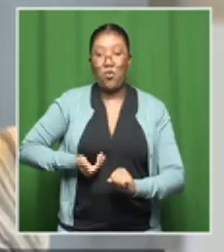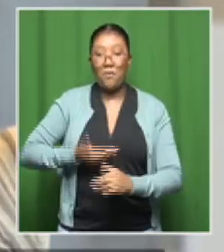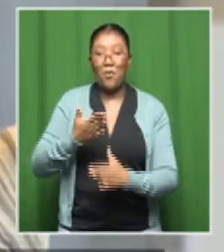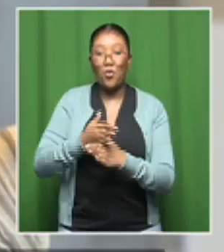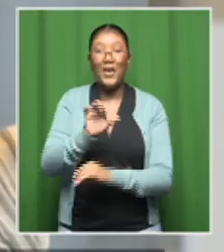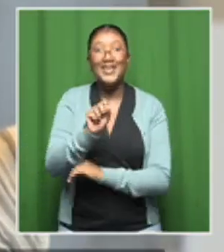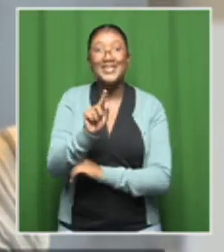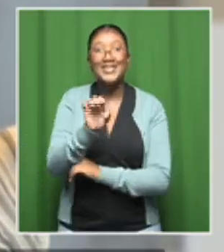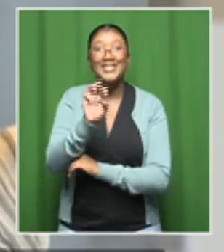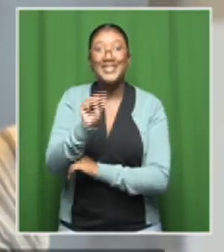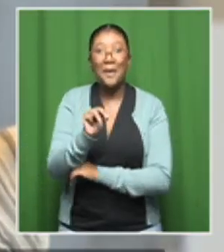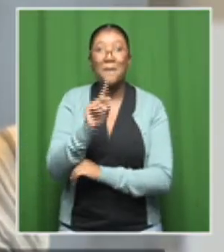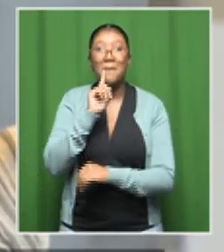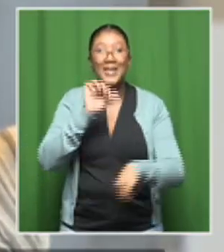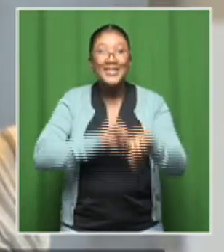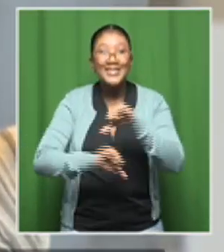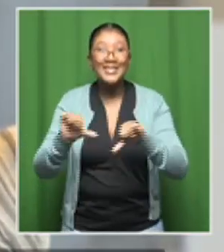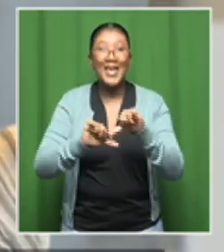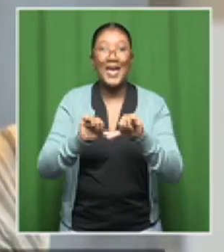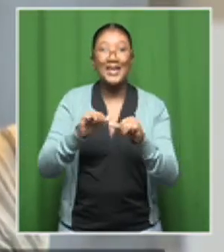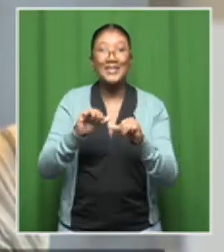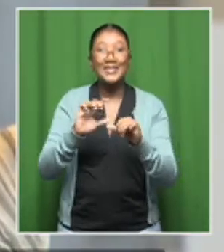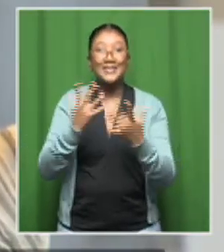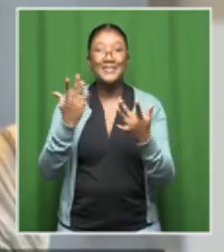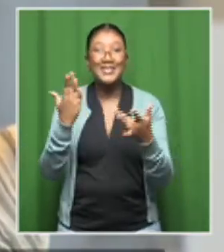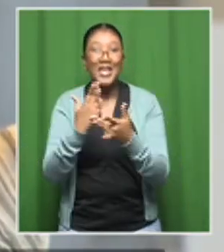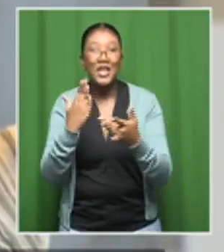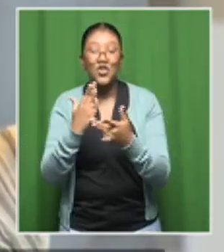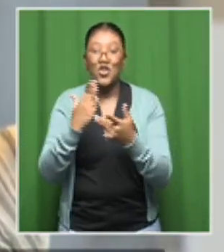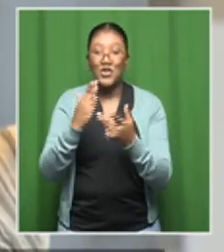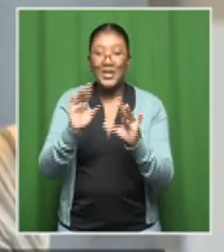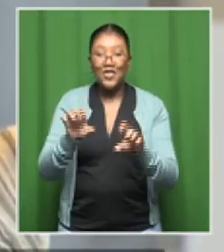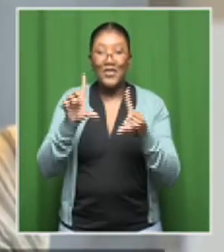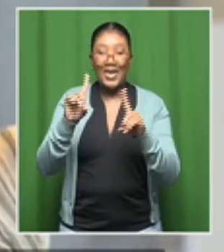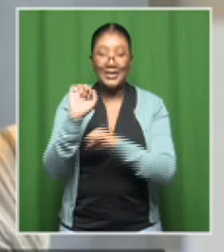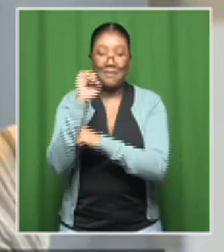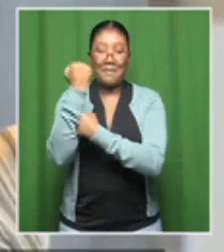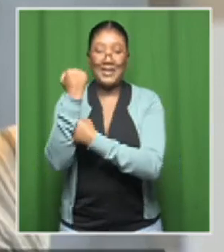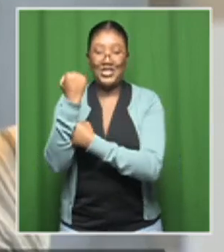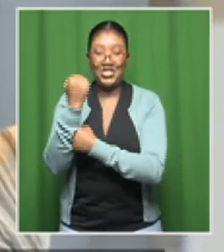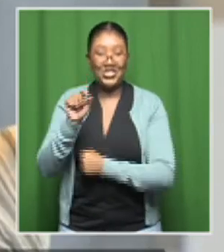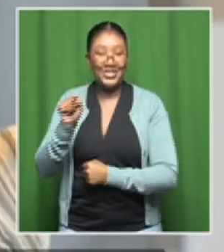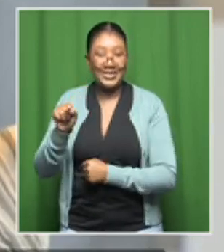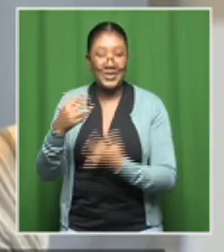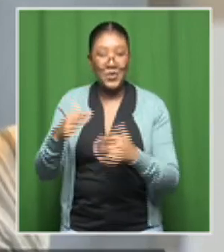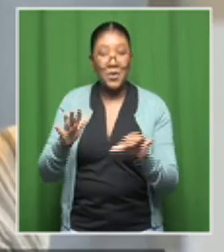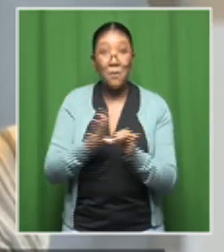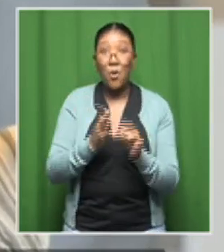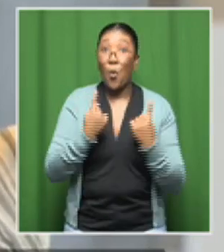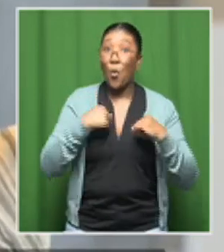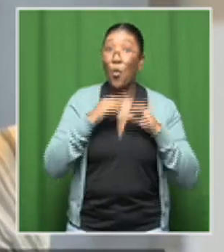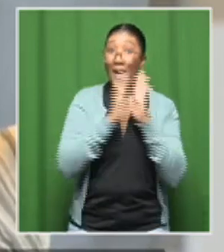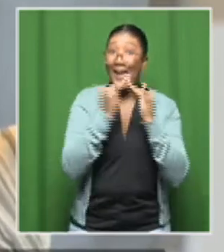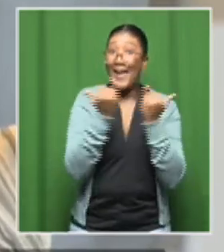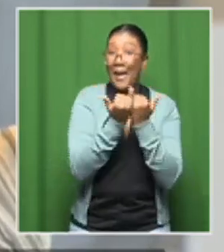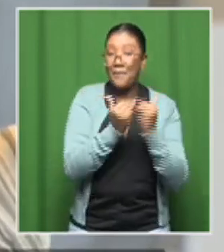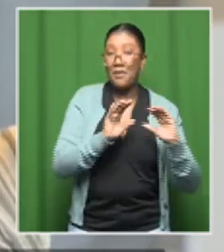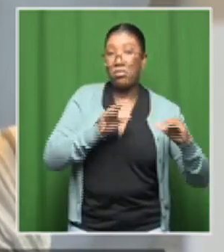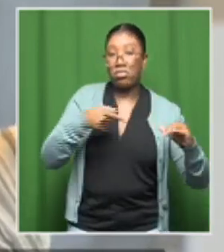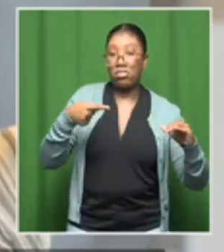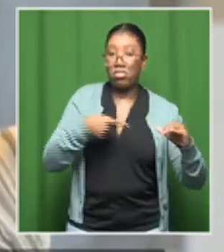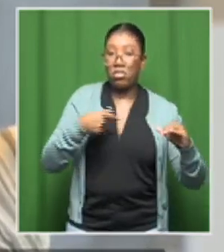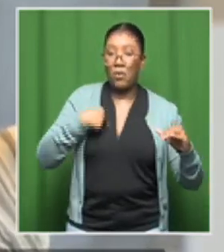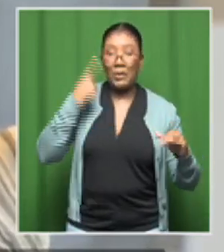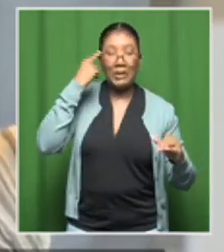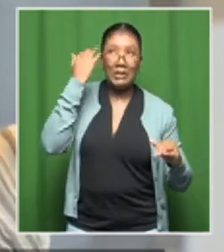yesterday, they've already spoken about the under-representation of women in science. And that's why, as L'Oreal, we thought, what is it that we can